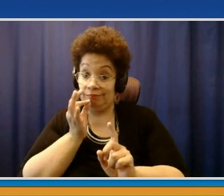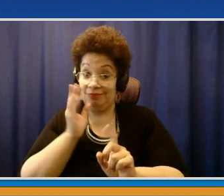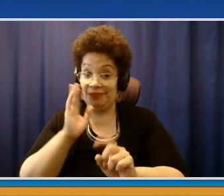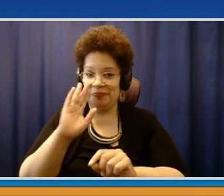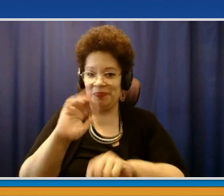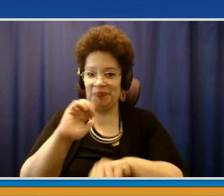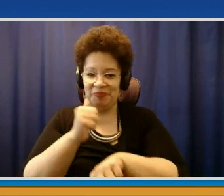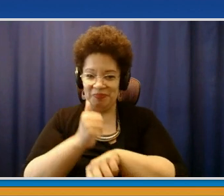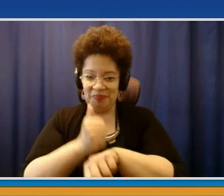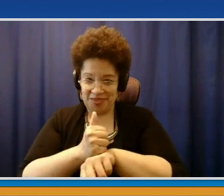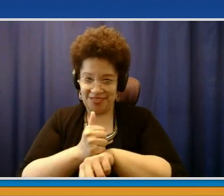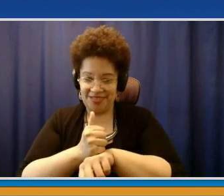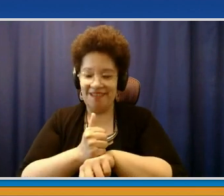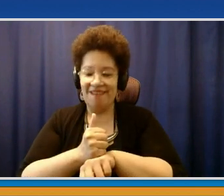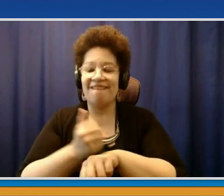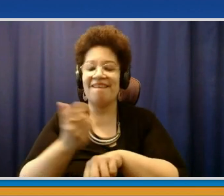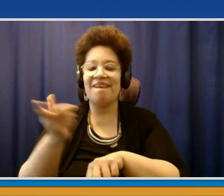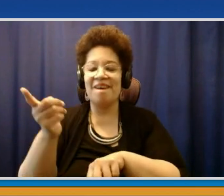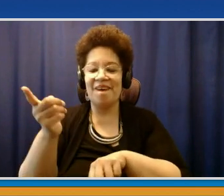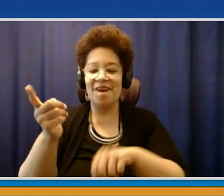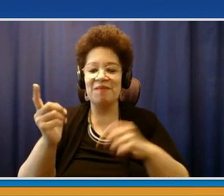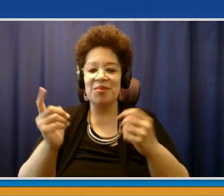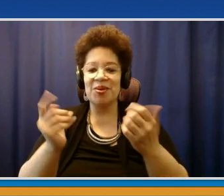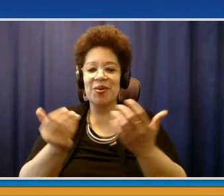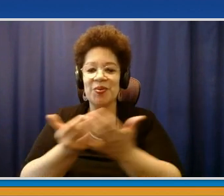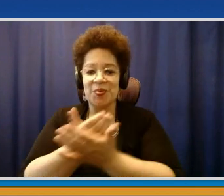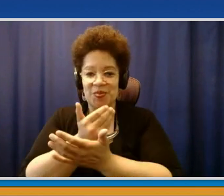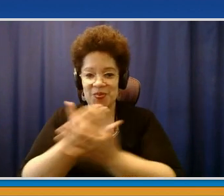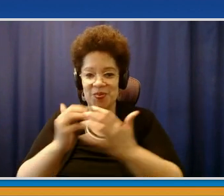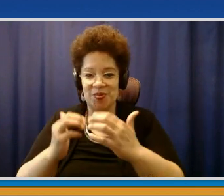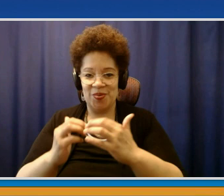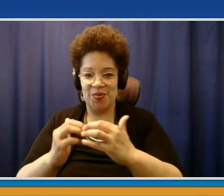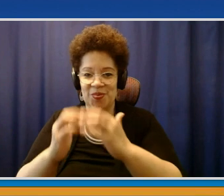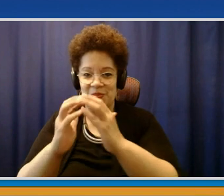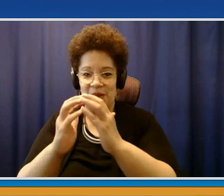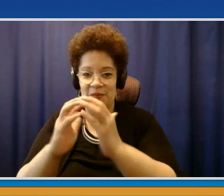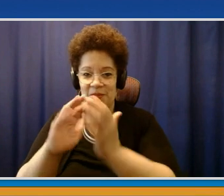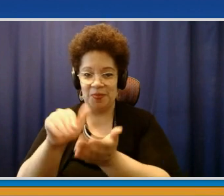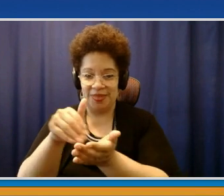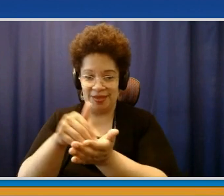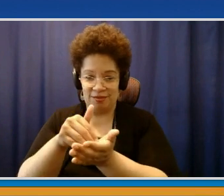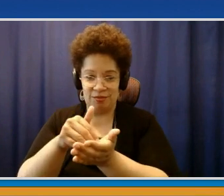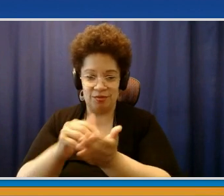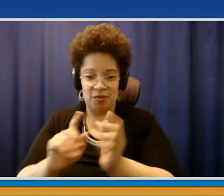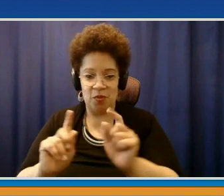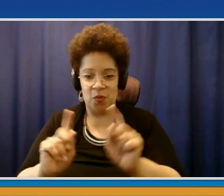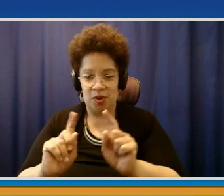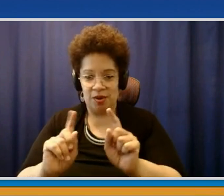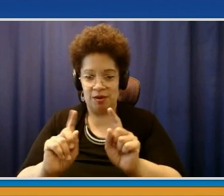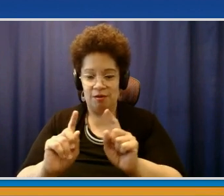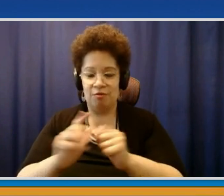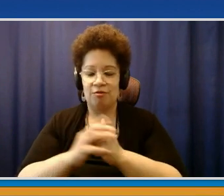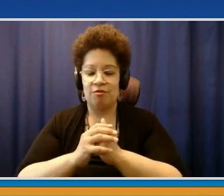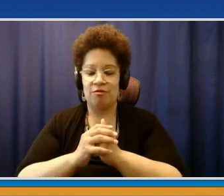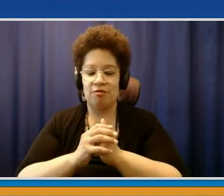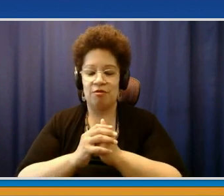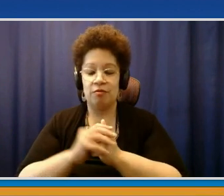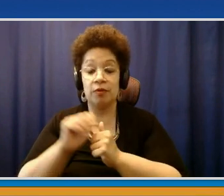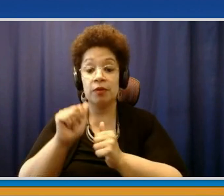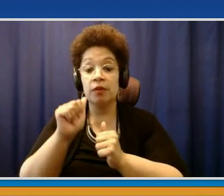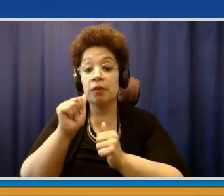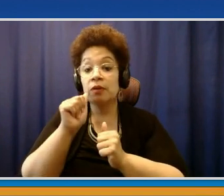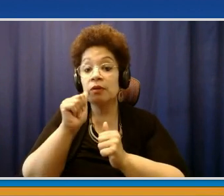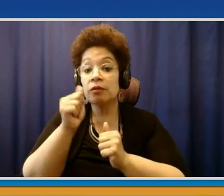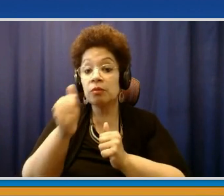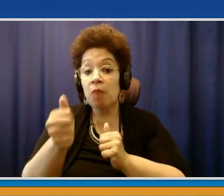areas of the county that puts it a little closer to them. The ones that we have scheduled this week, tomorrow, Tuesday, May 18th, from 2 p.m. to